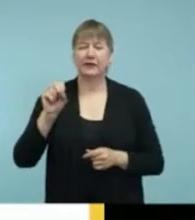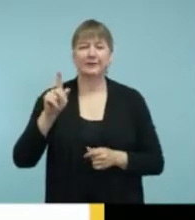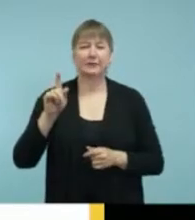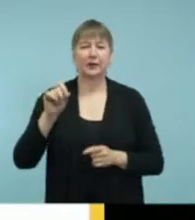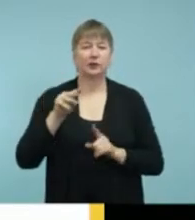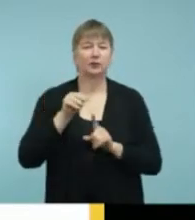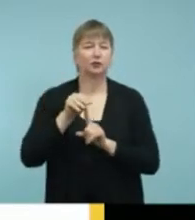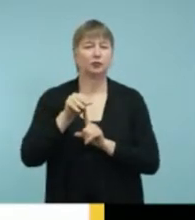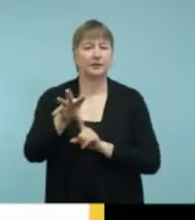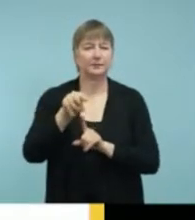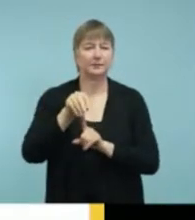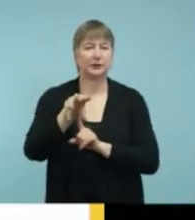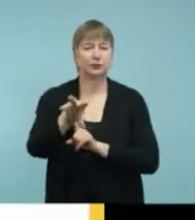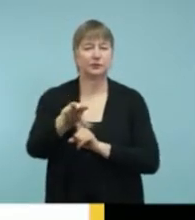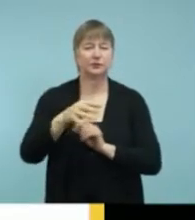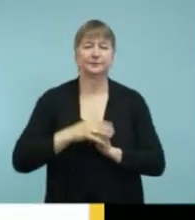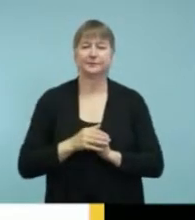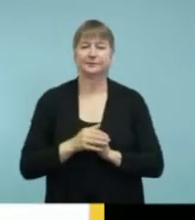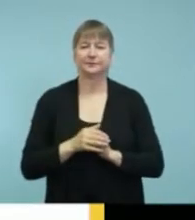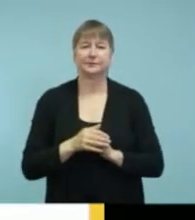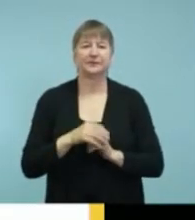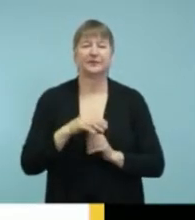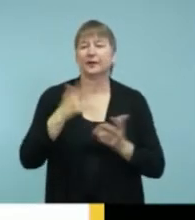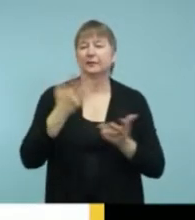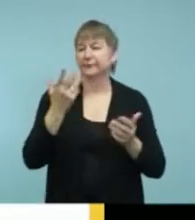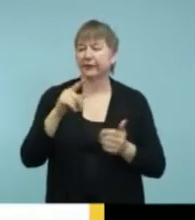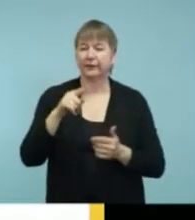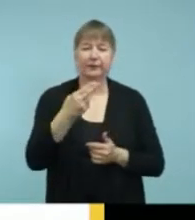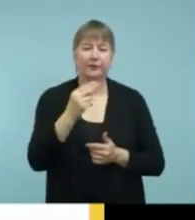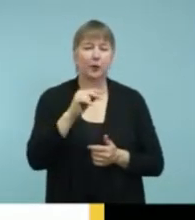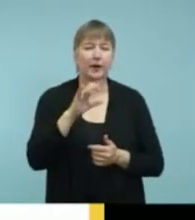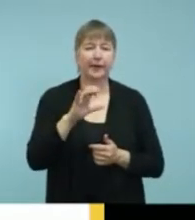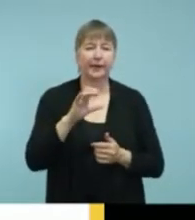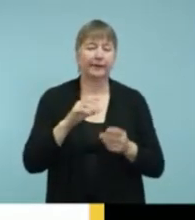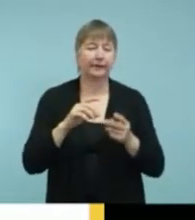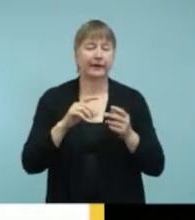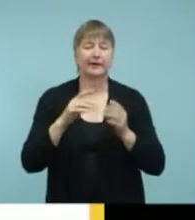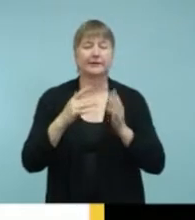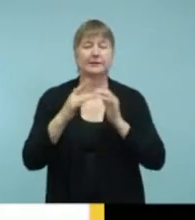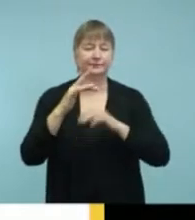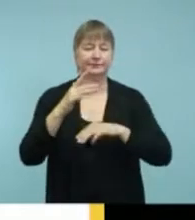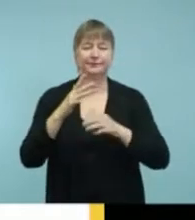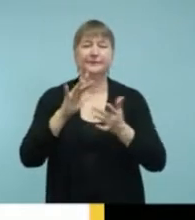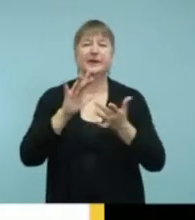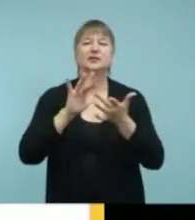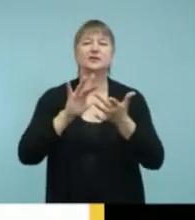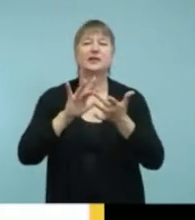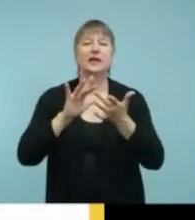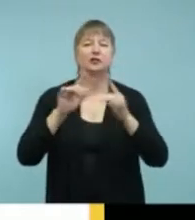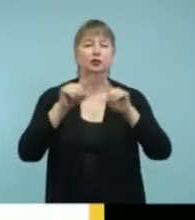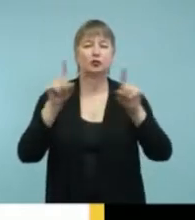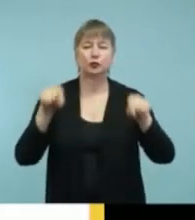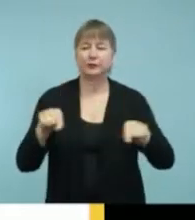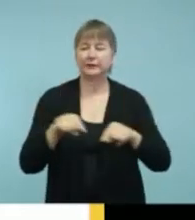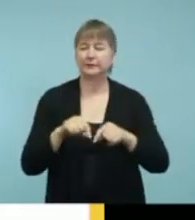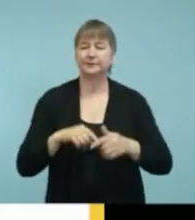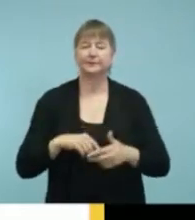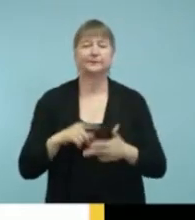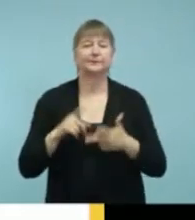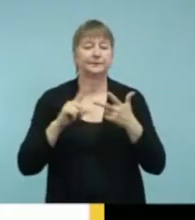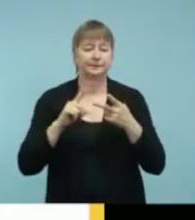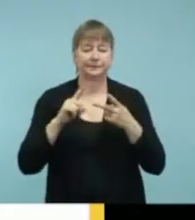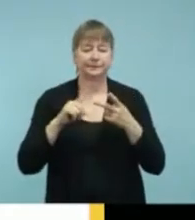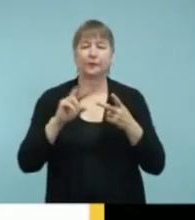are things like the Phonak touch screen in the upper left-hand corner. We have things like the Roger Pen.